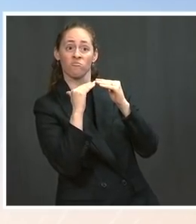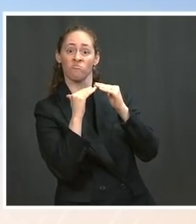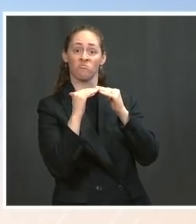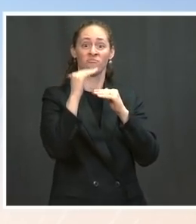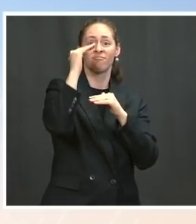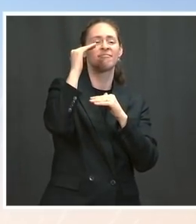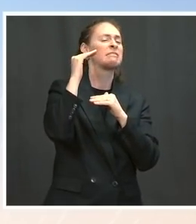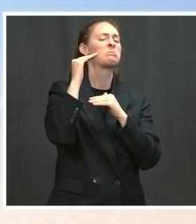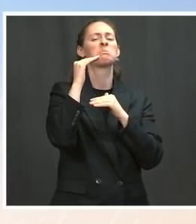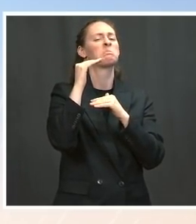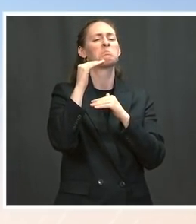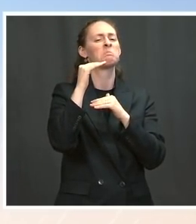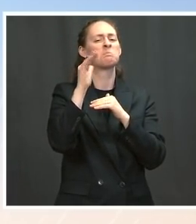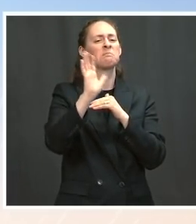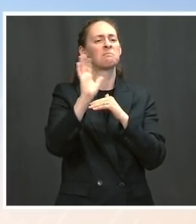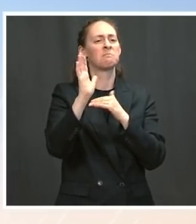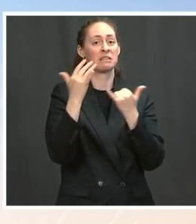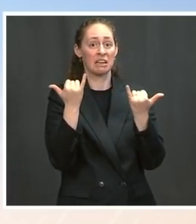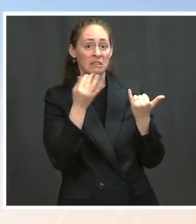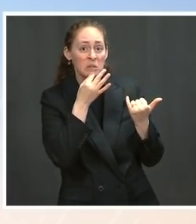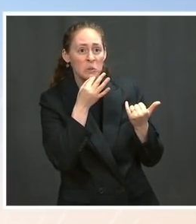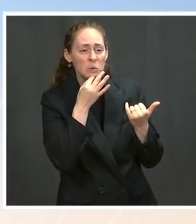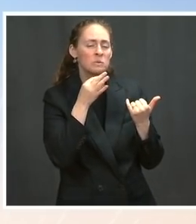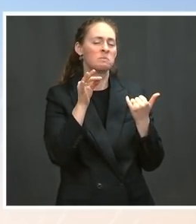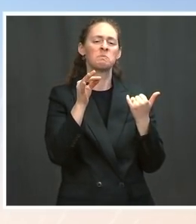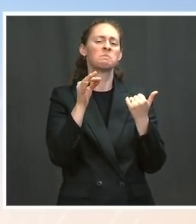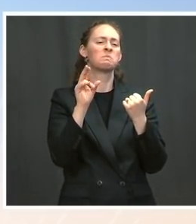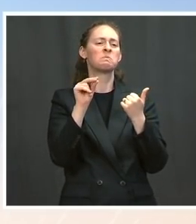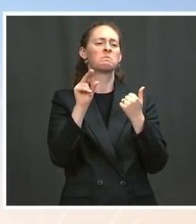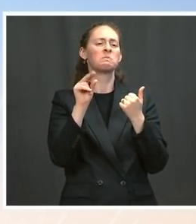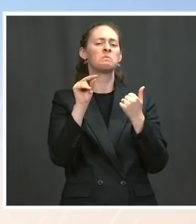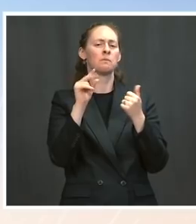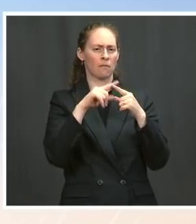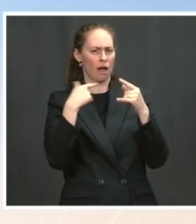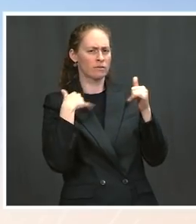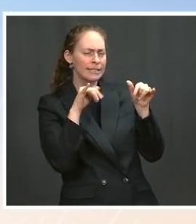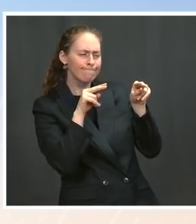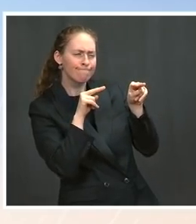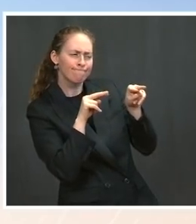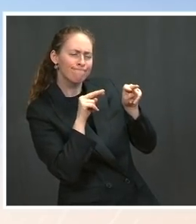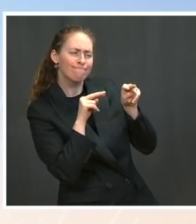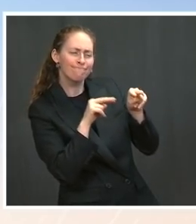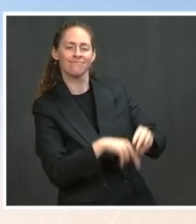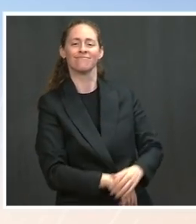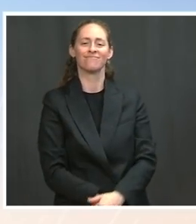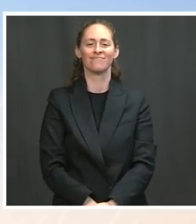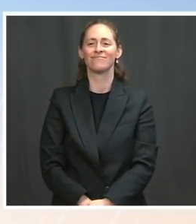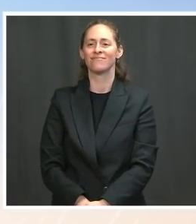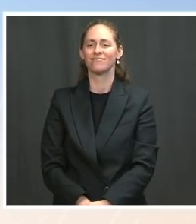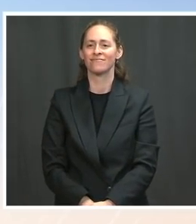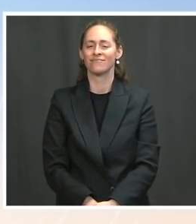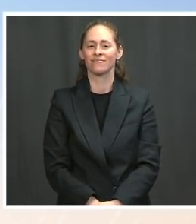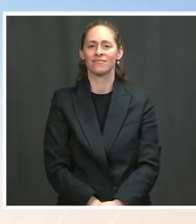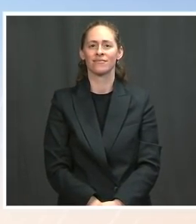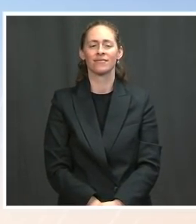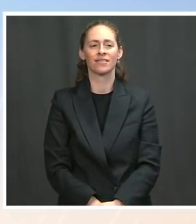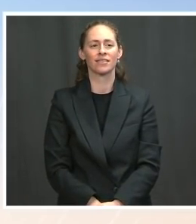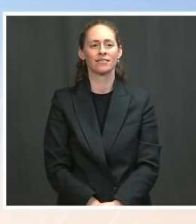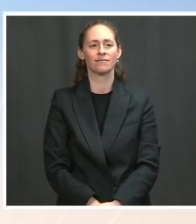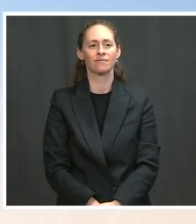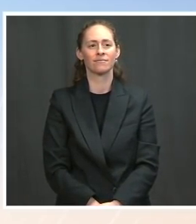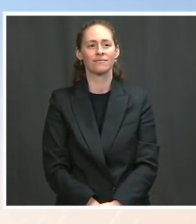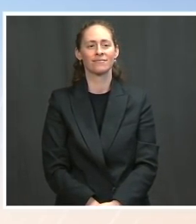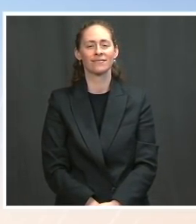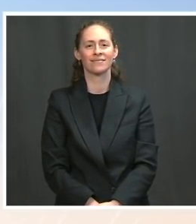throughout much of the economy. But we'll watch that very carefully. Madam Secretary. The on the call on you, Slay. Go ahead. And she's going to have to, sorry, this is going to have to be the last